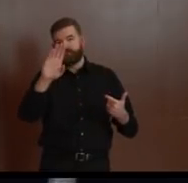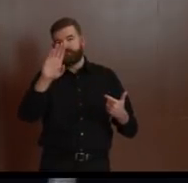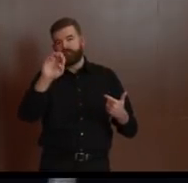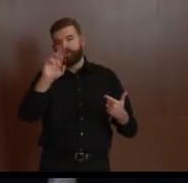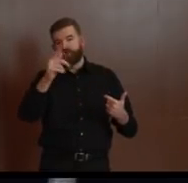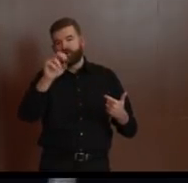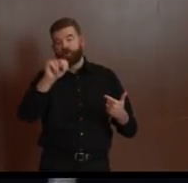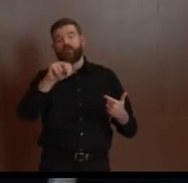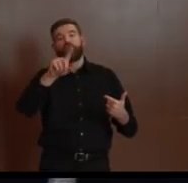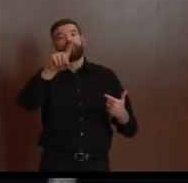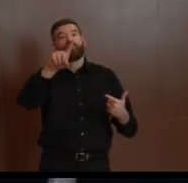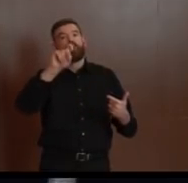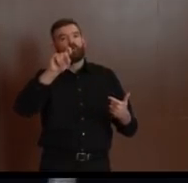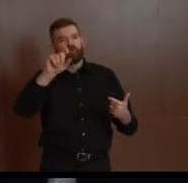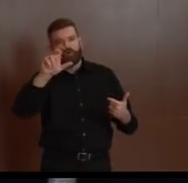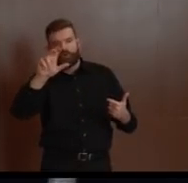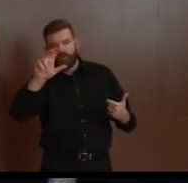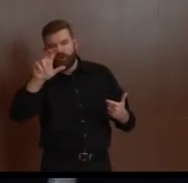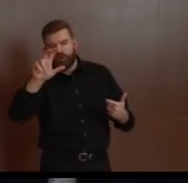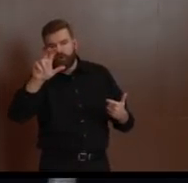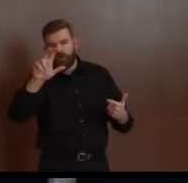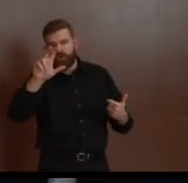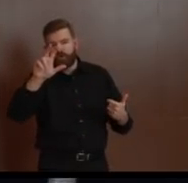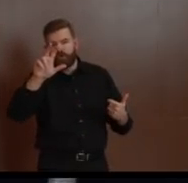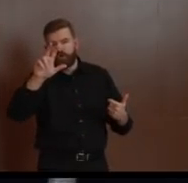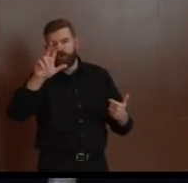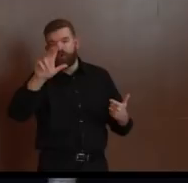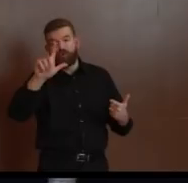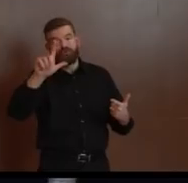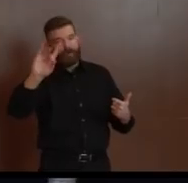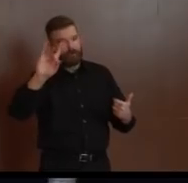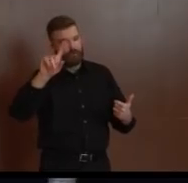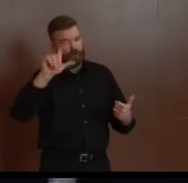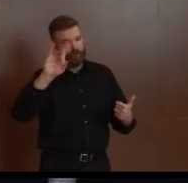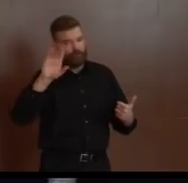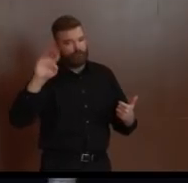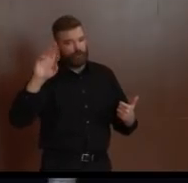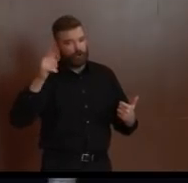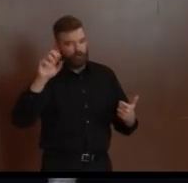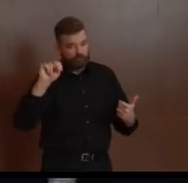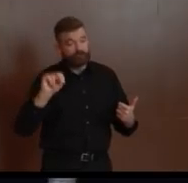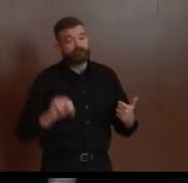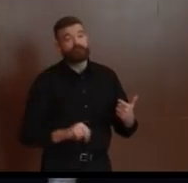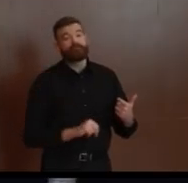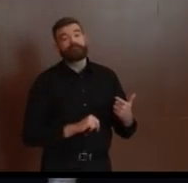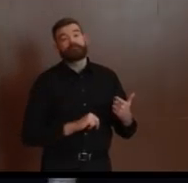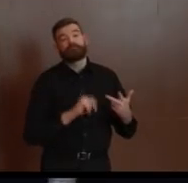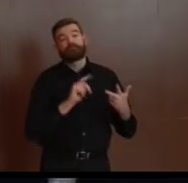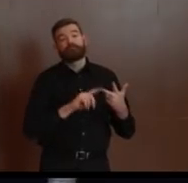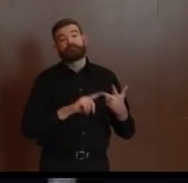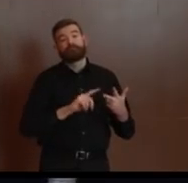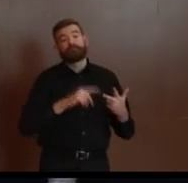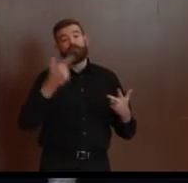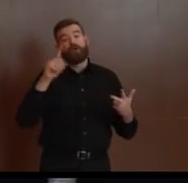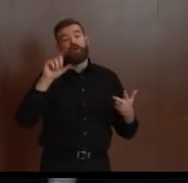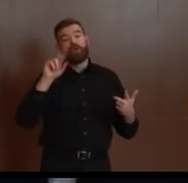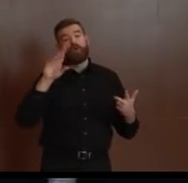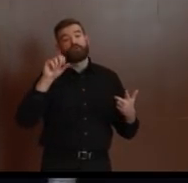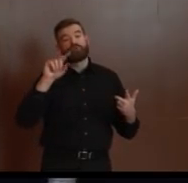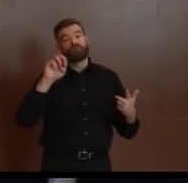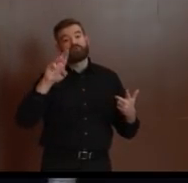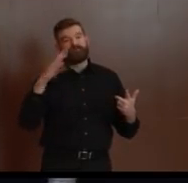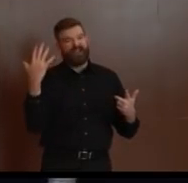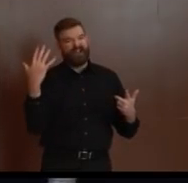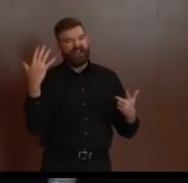Burlington, 11 in Camden, 96 in Essex, 5 in Gloucester, 58 in Hudson,